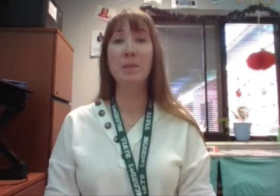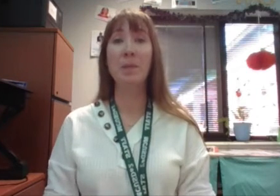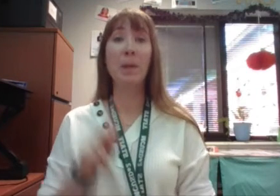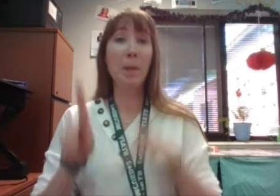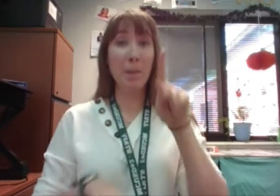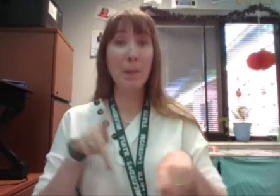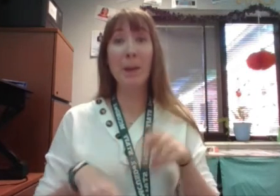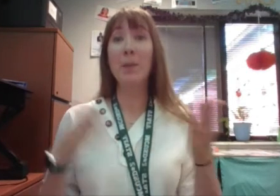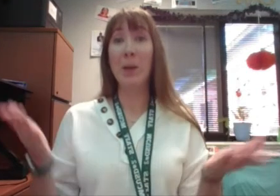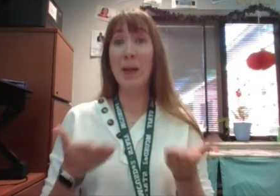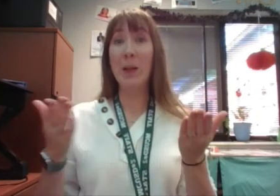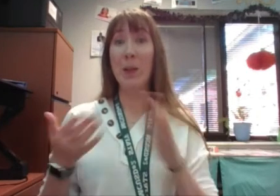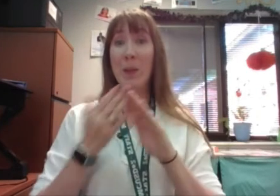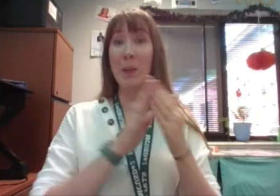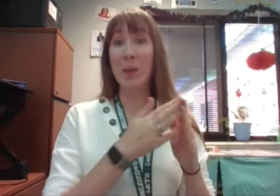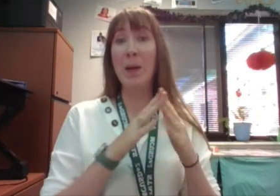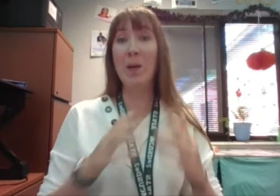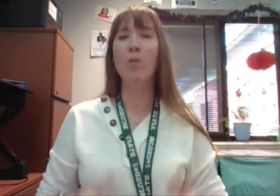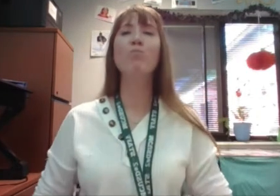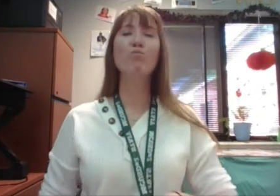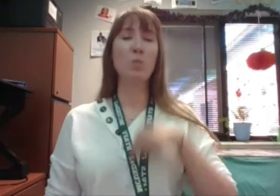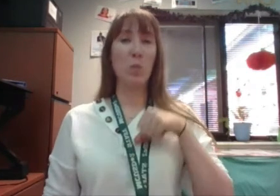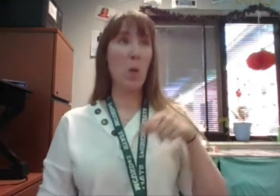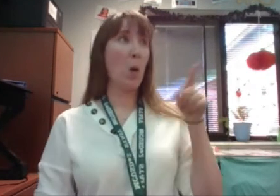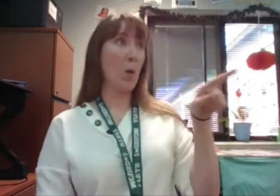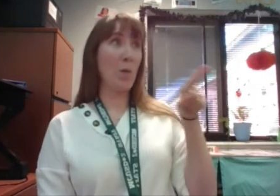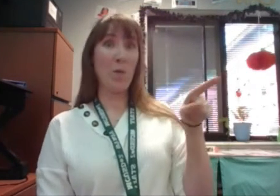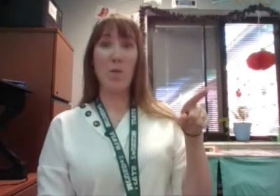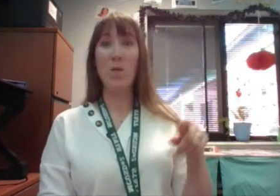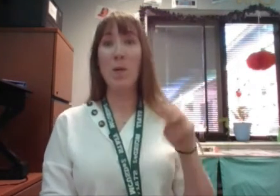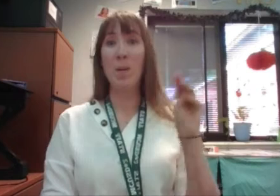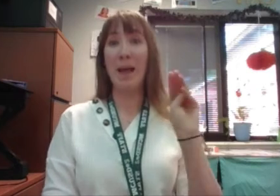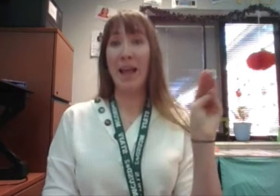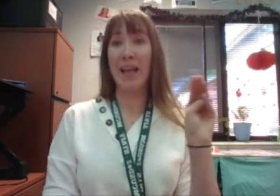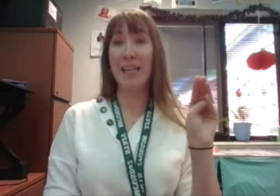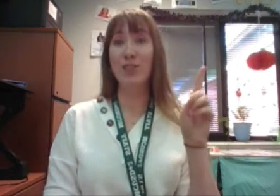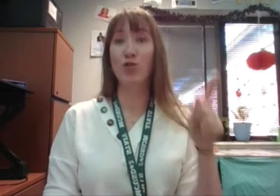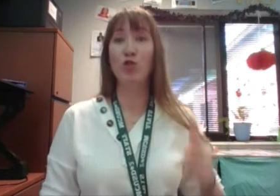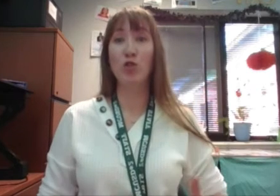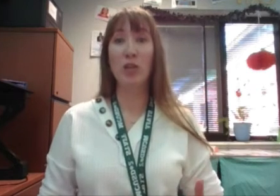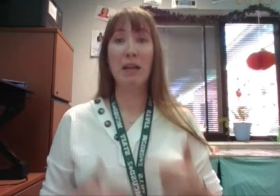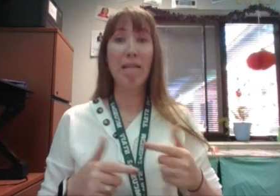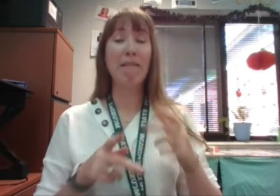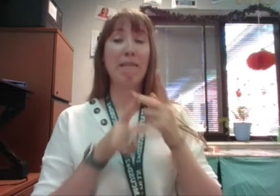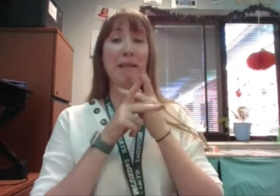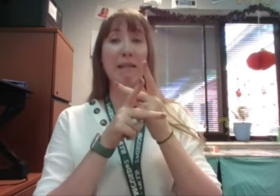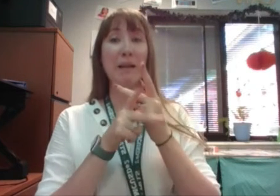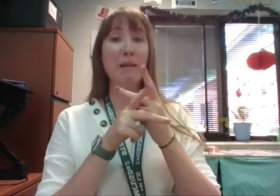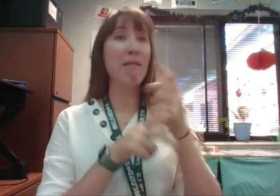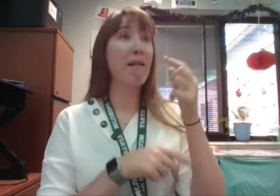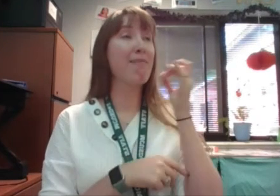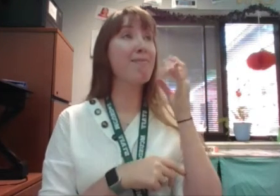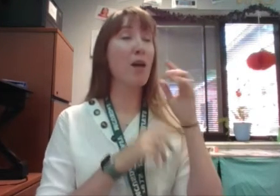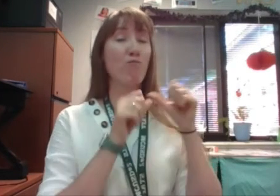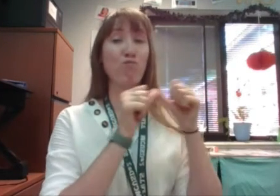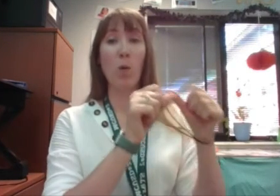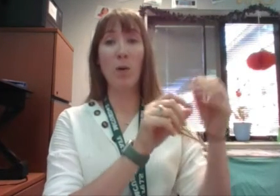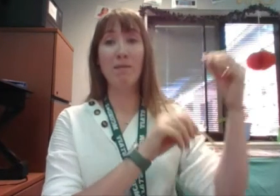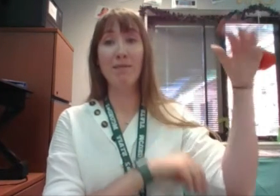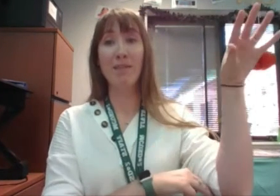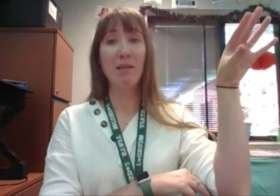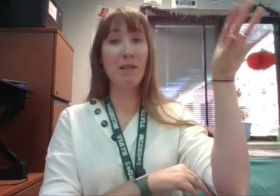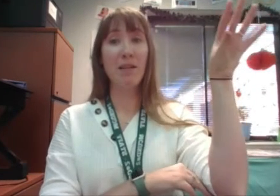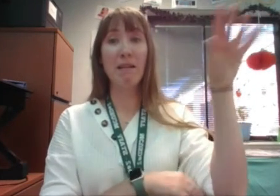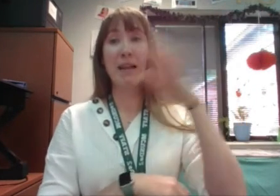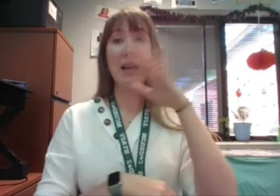The people in Port Carrick are proud of Ms. Maggie. She keeps that big light going, they say. Never misses